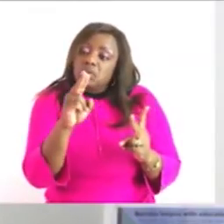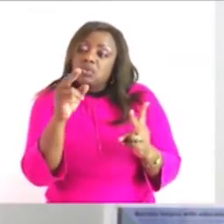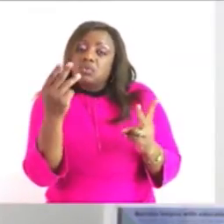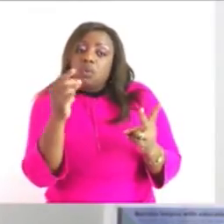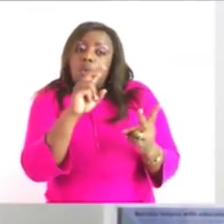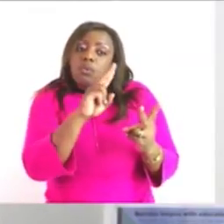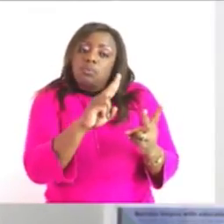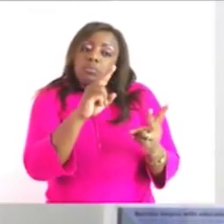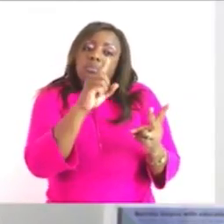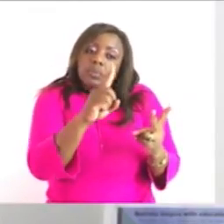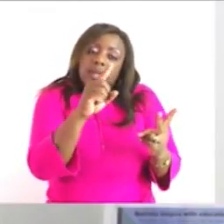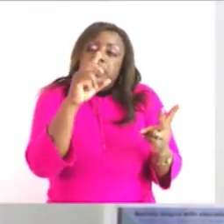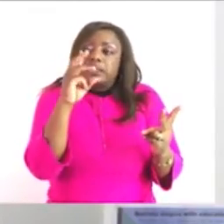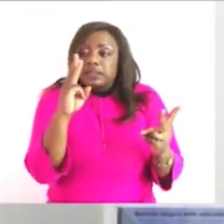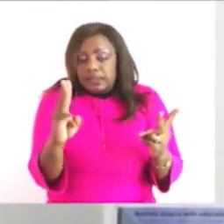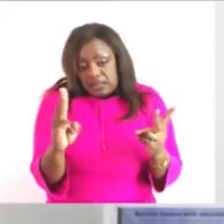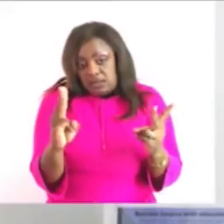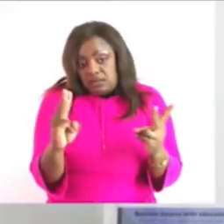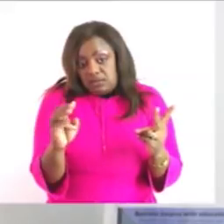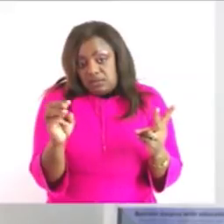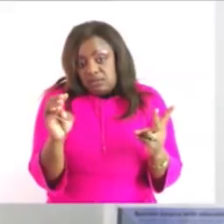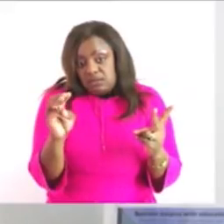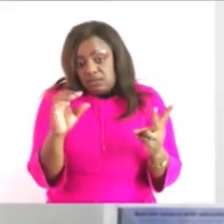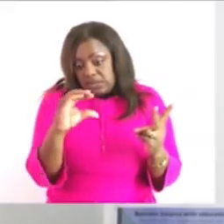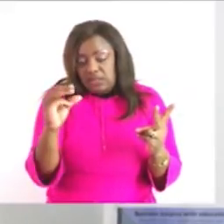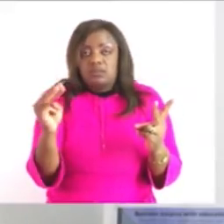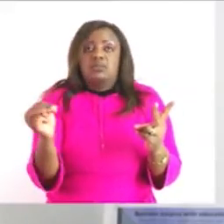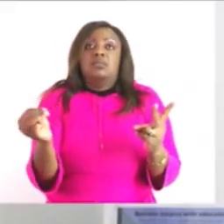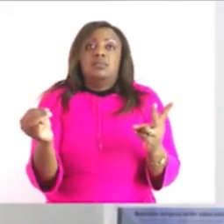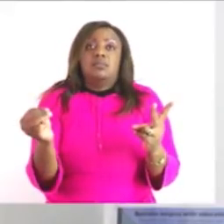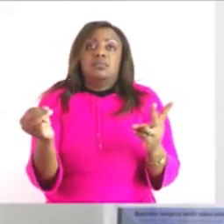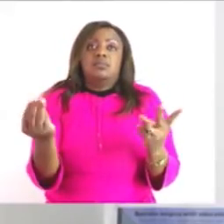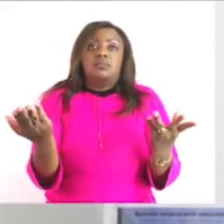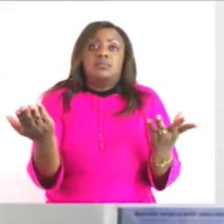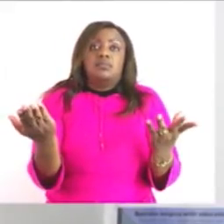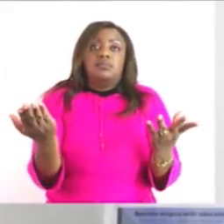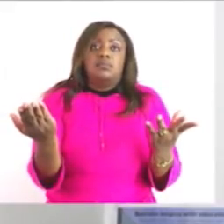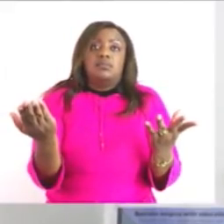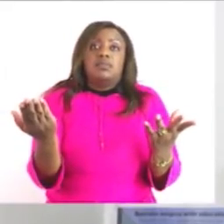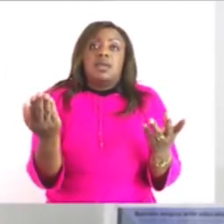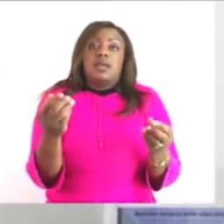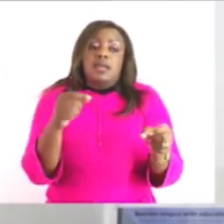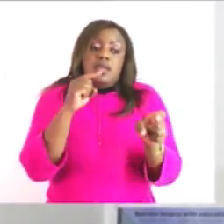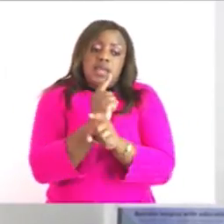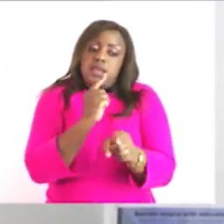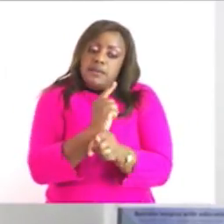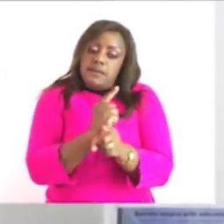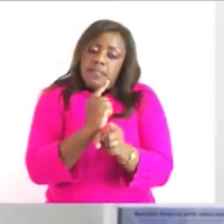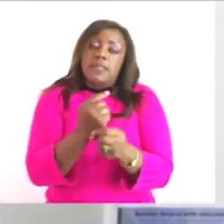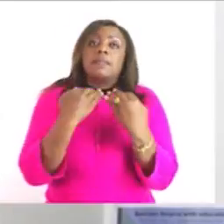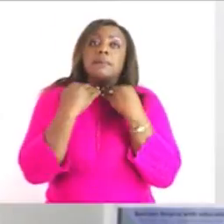then this experiment won't be that effective because first we must give our